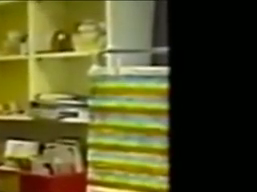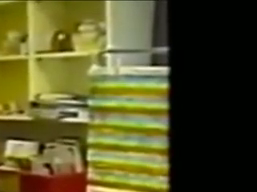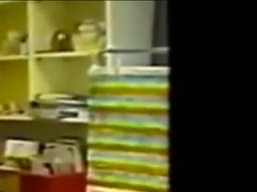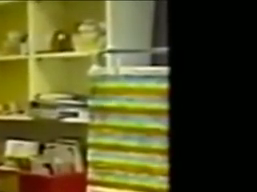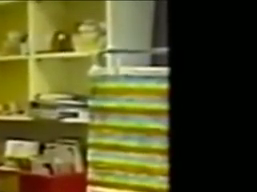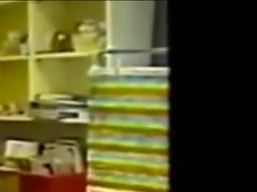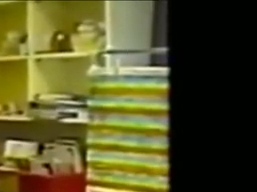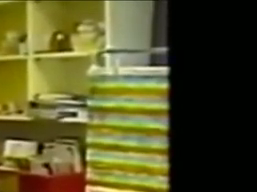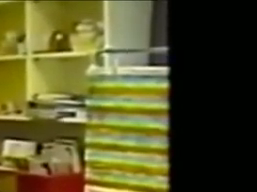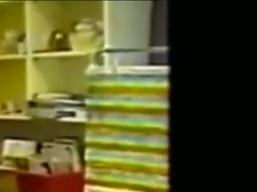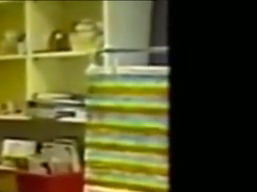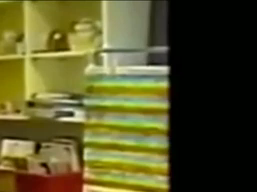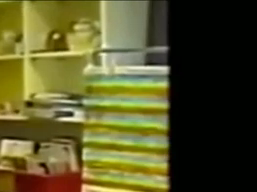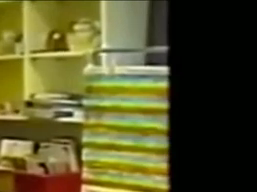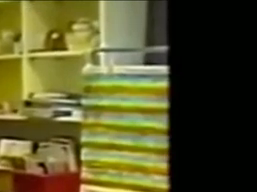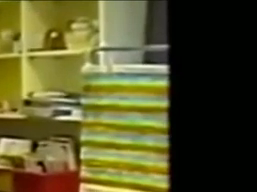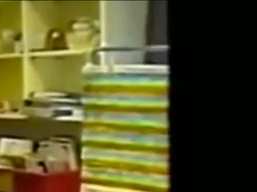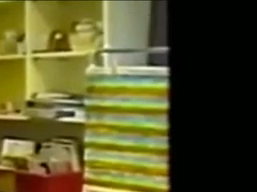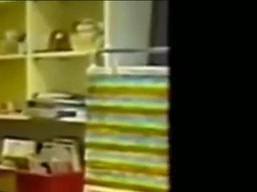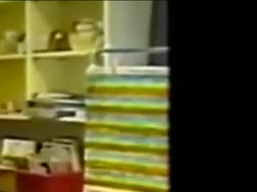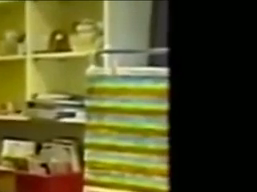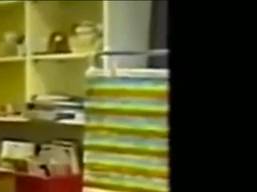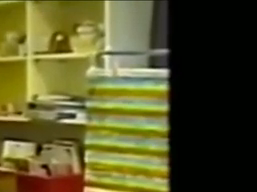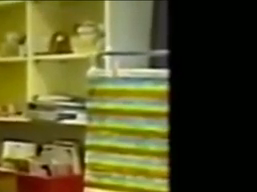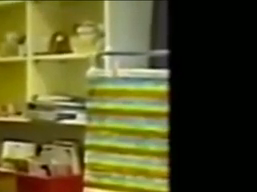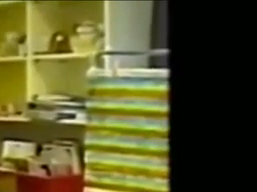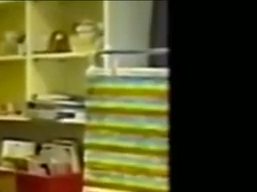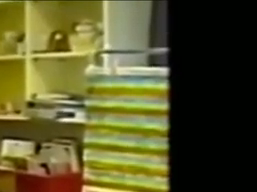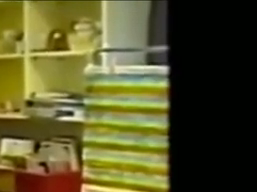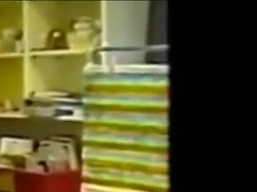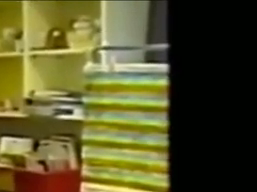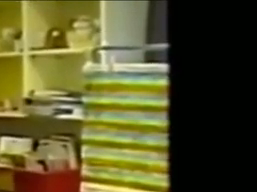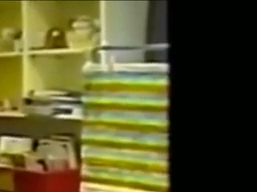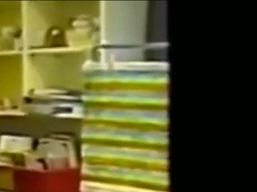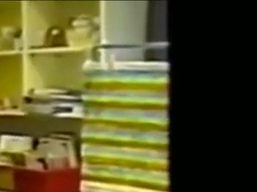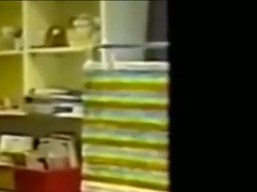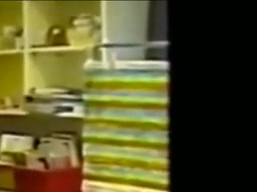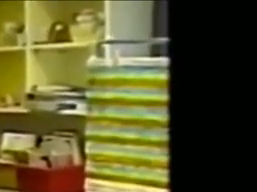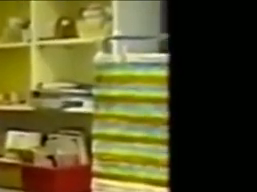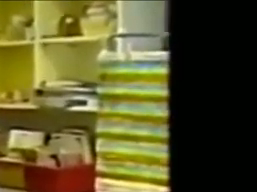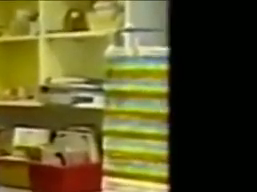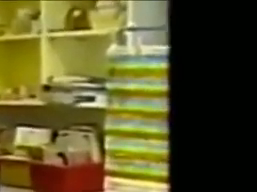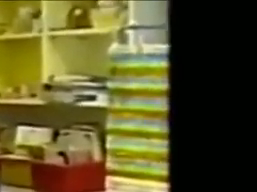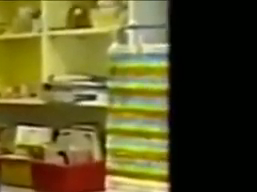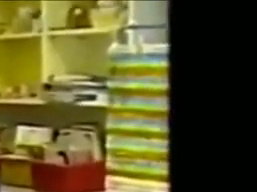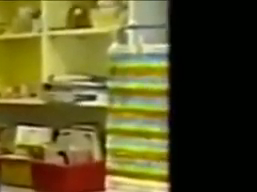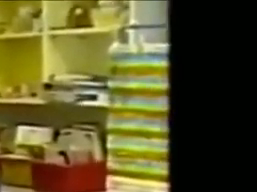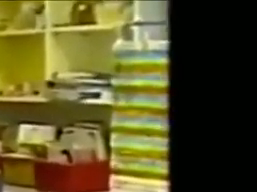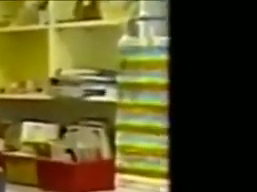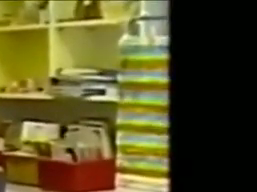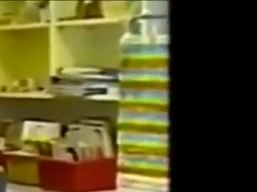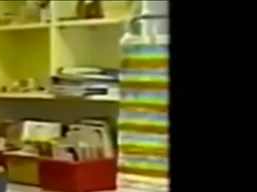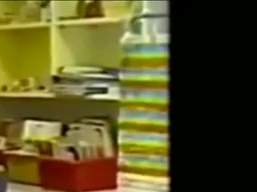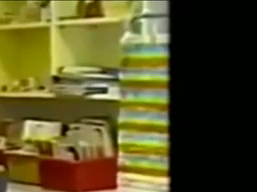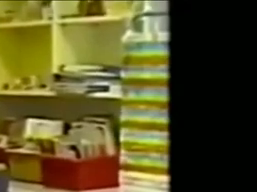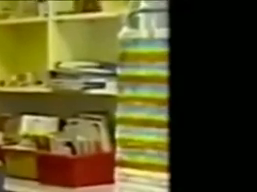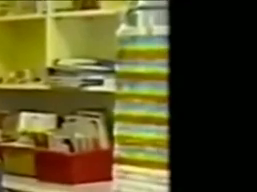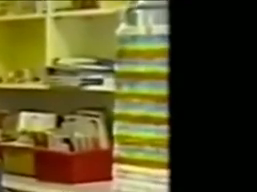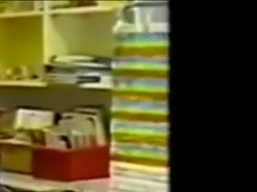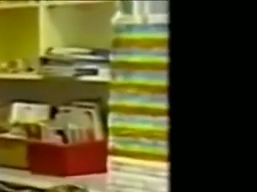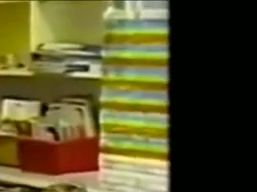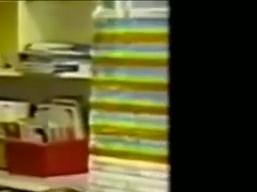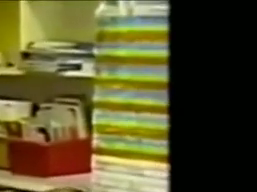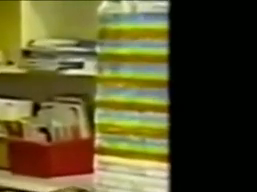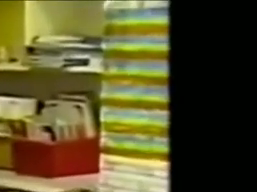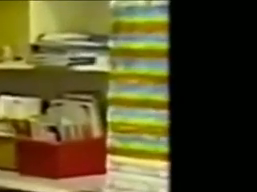story. And she had used lines when she wanted to leave something out. And what did you